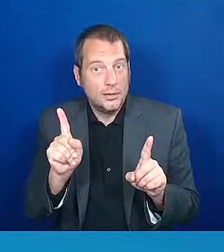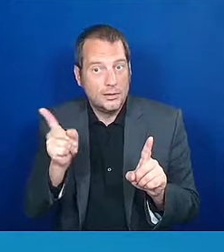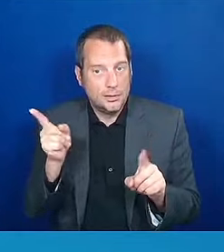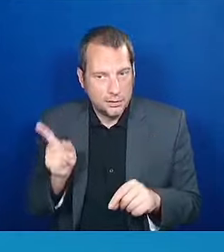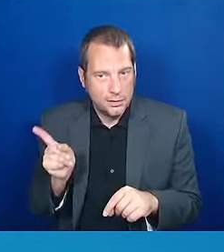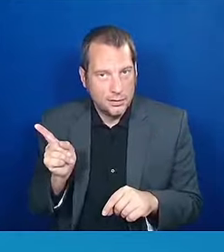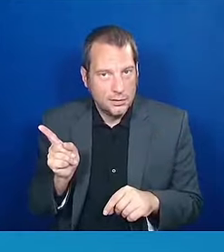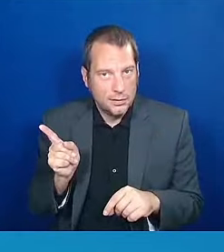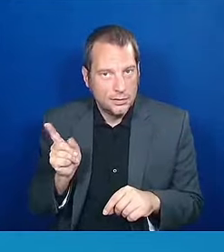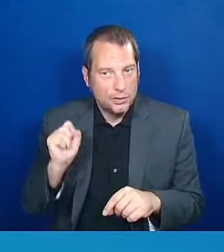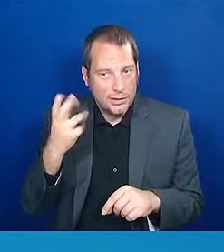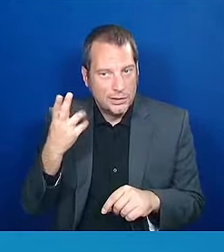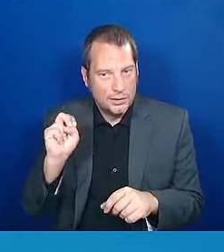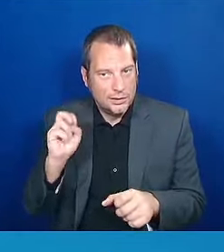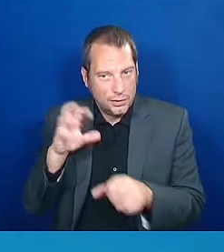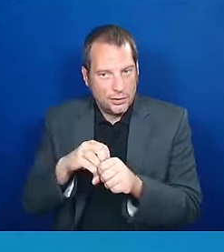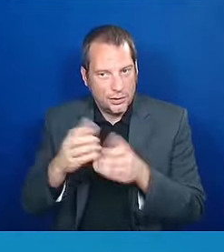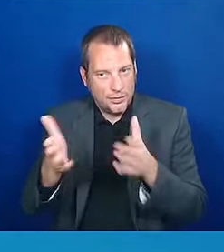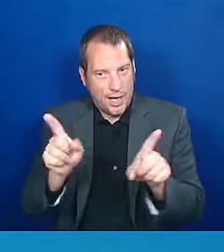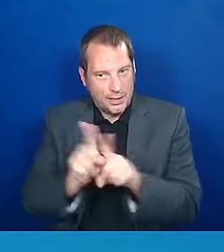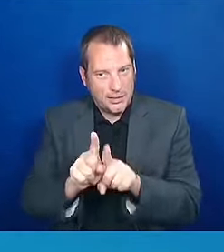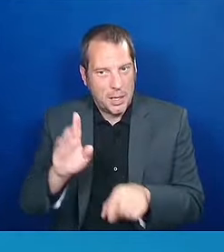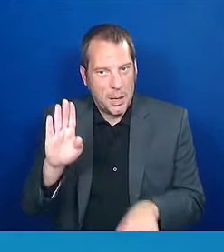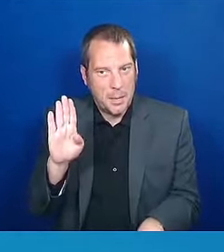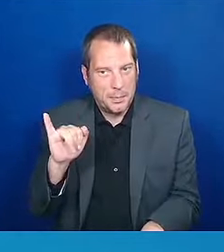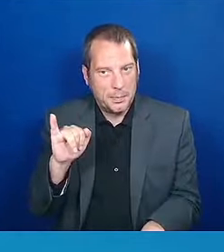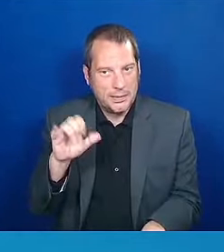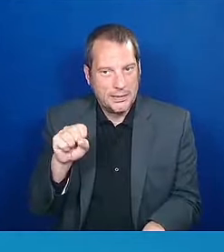Omega Chapter in Oakland, California.